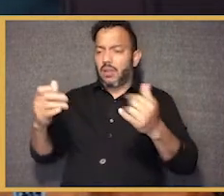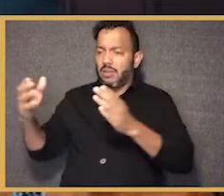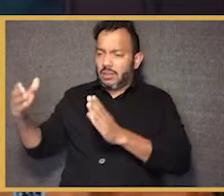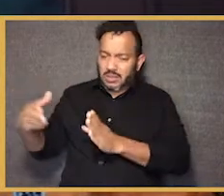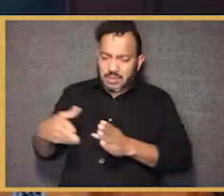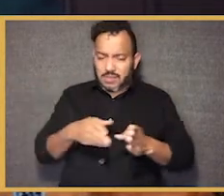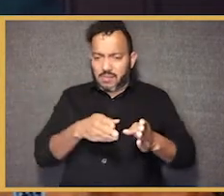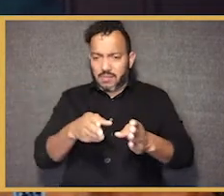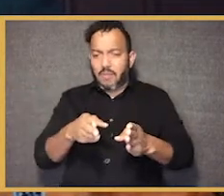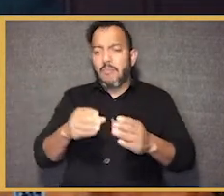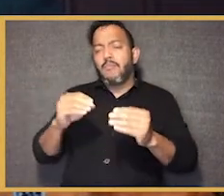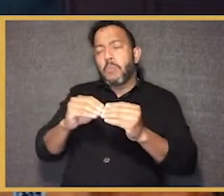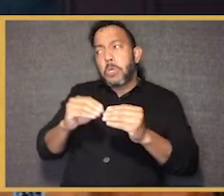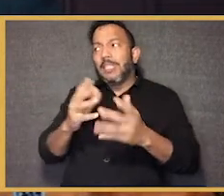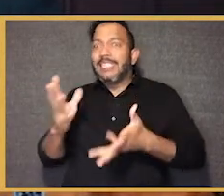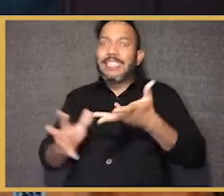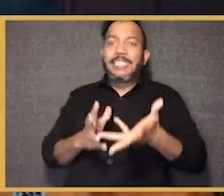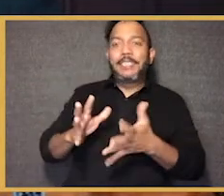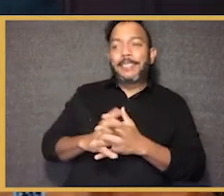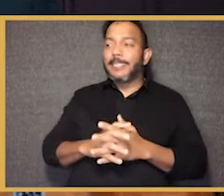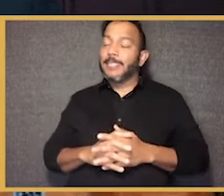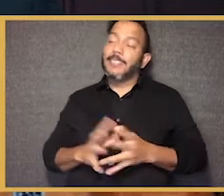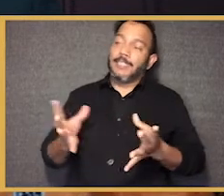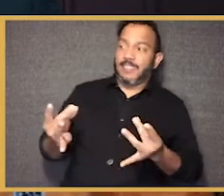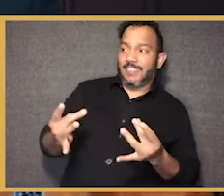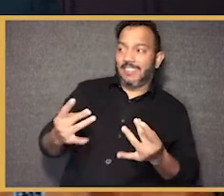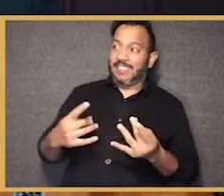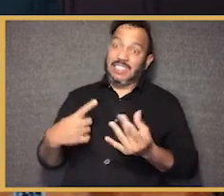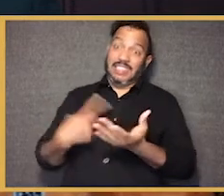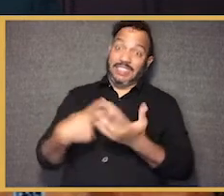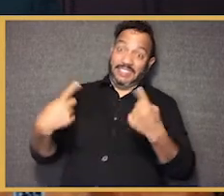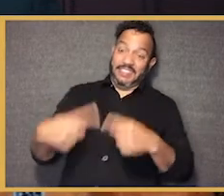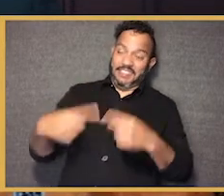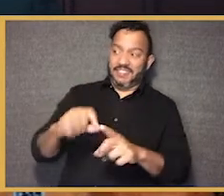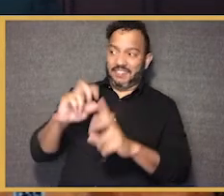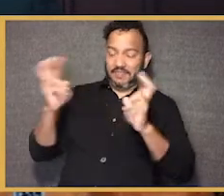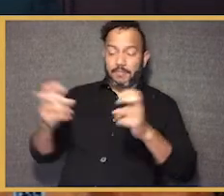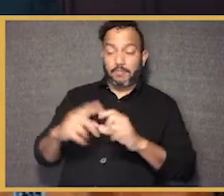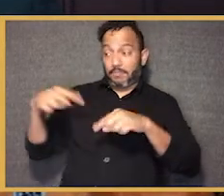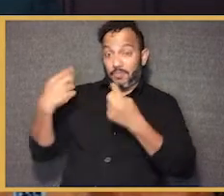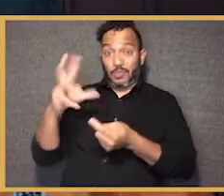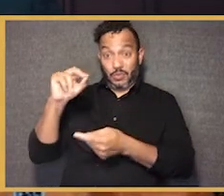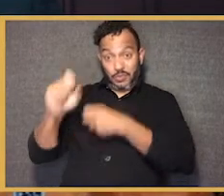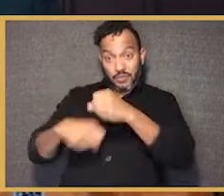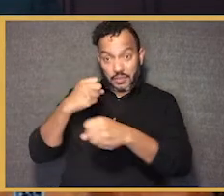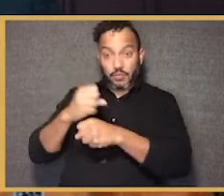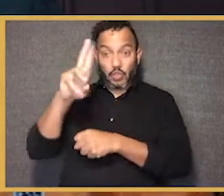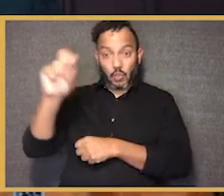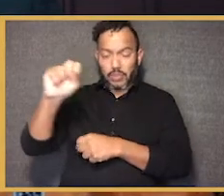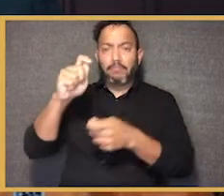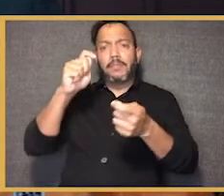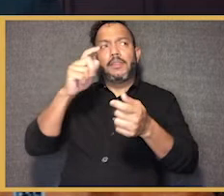So we're going to turn to some slightly more controversial questions, perhaps. So over the past 30